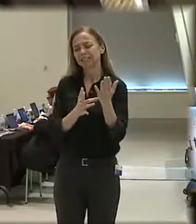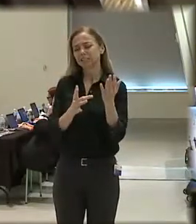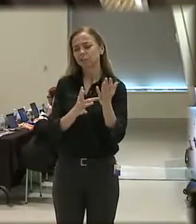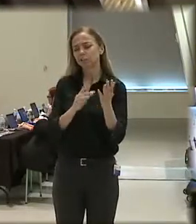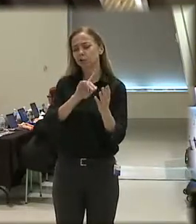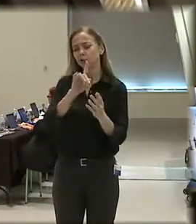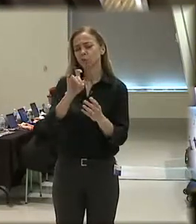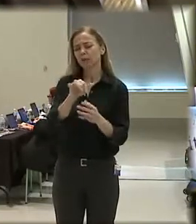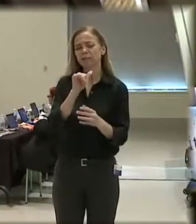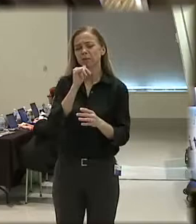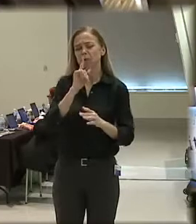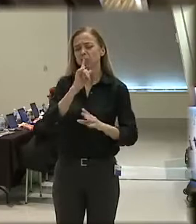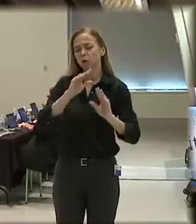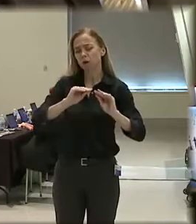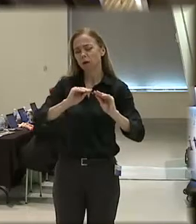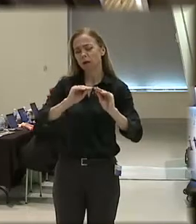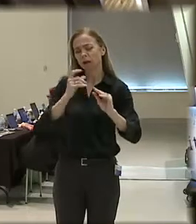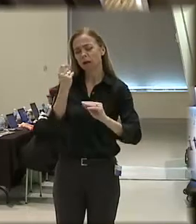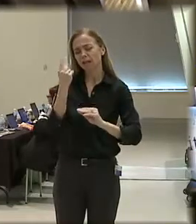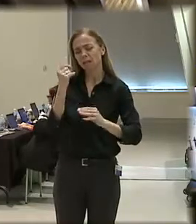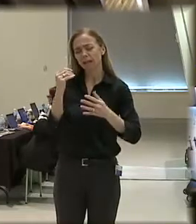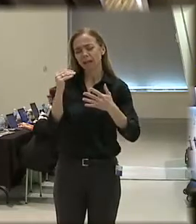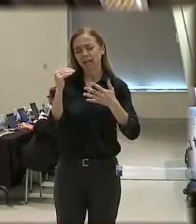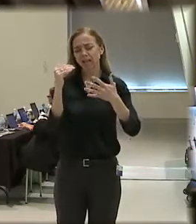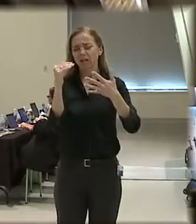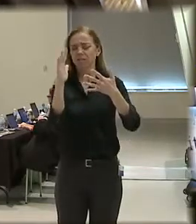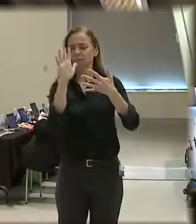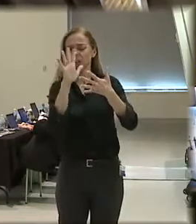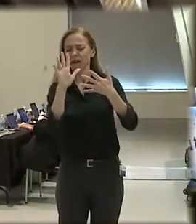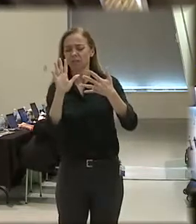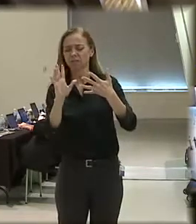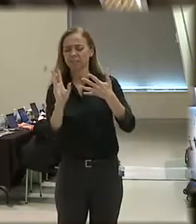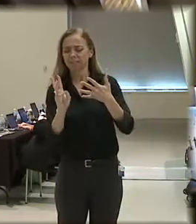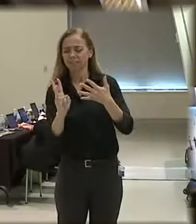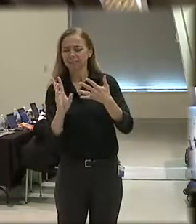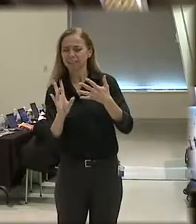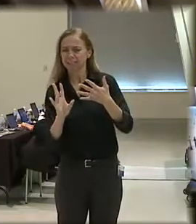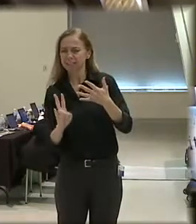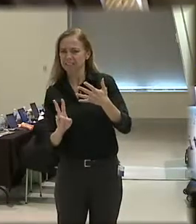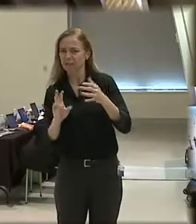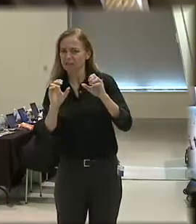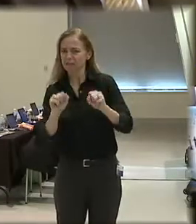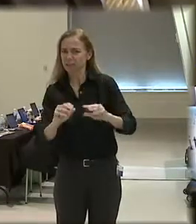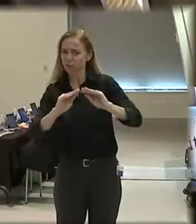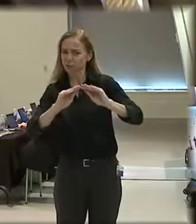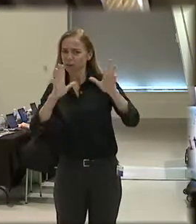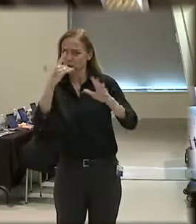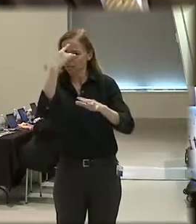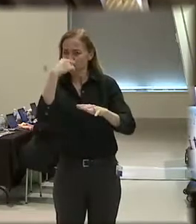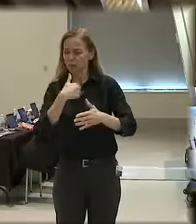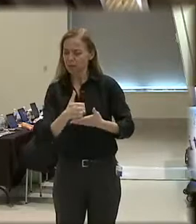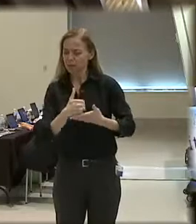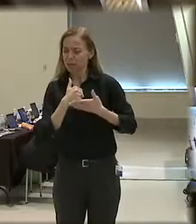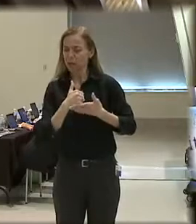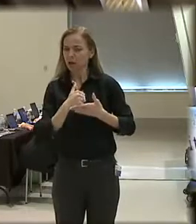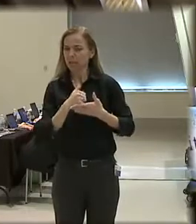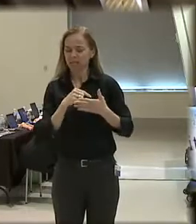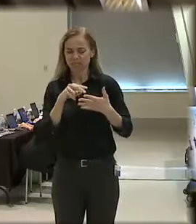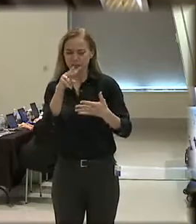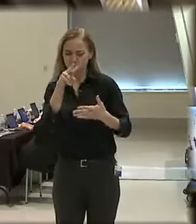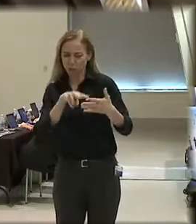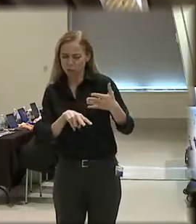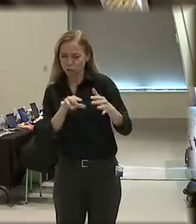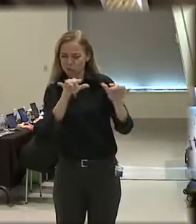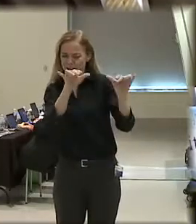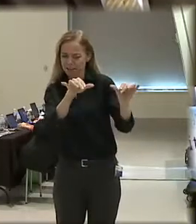actually understand the difference between levels 5, 6, and 7, so if you could speak to that, that would be helpful to me because they basically look to be about